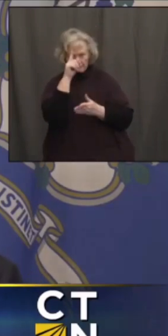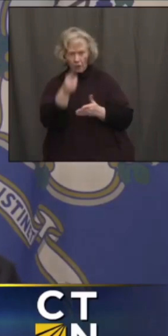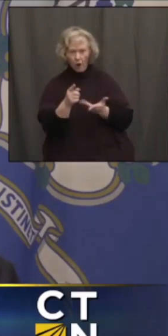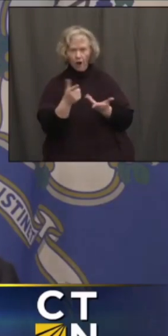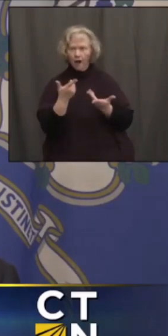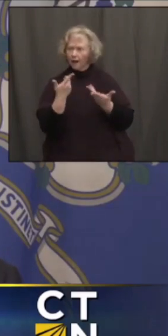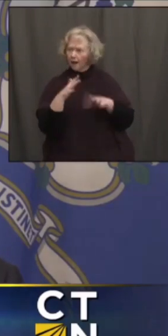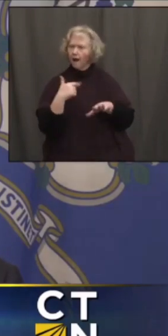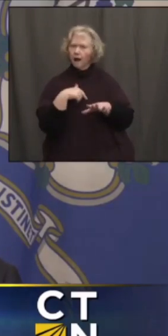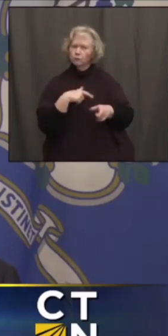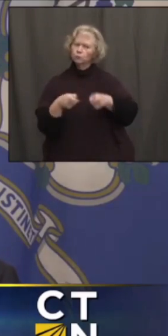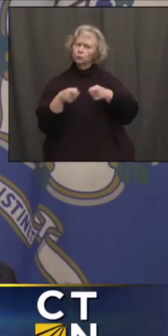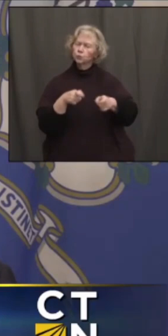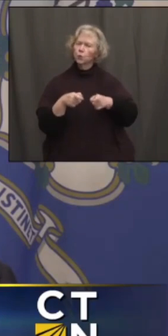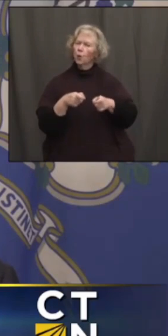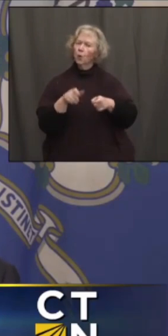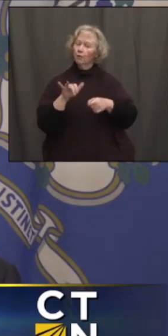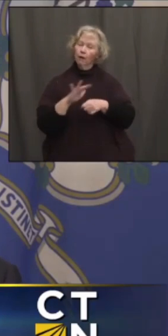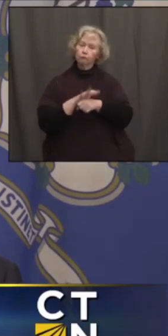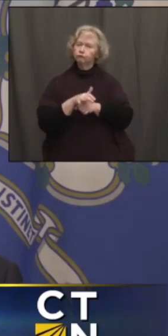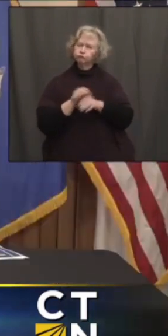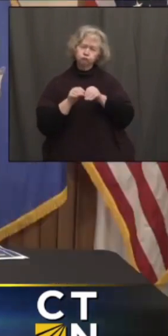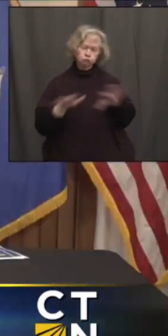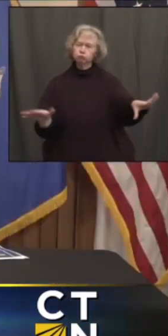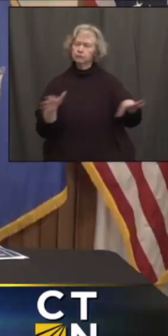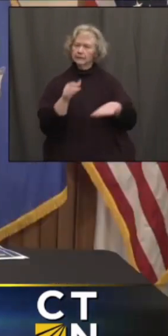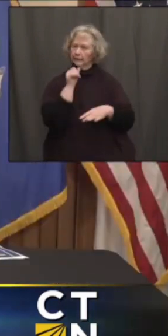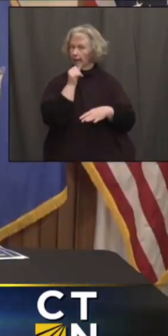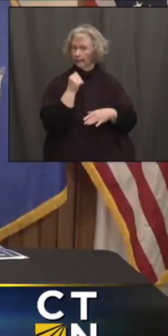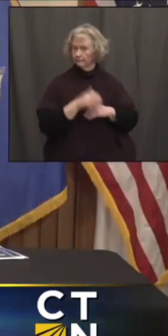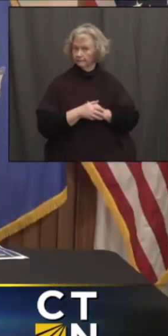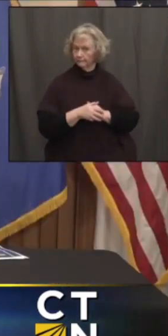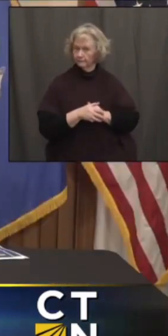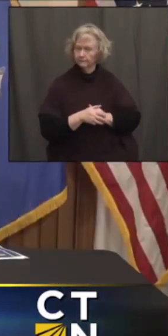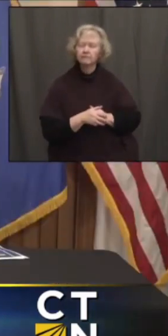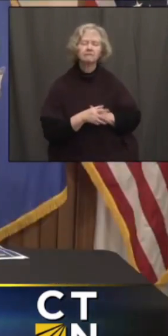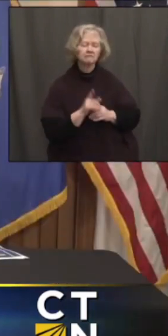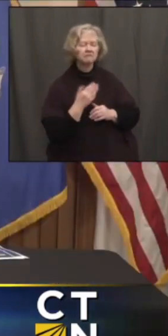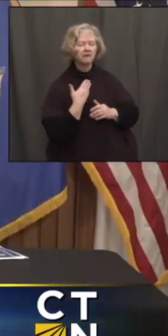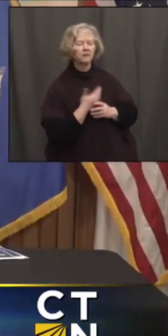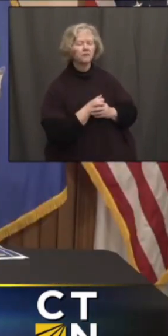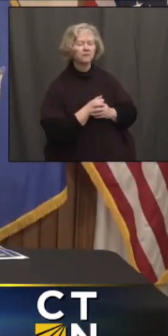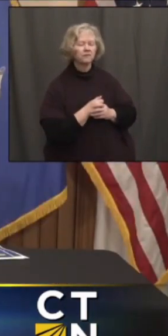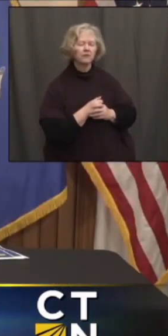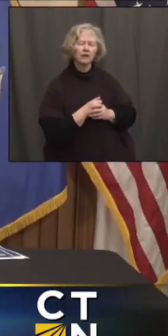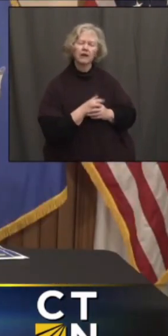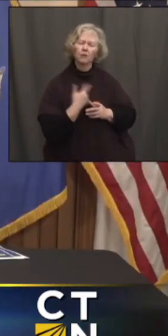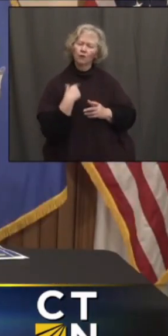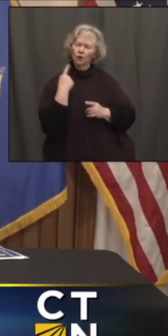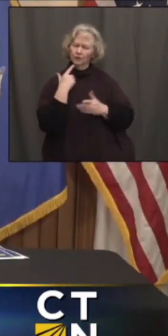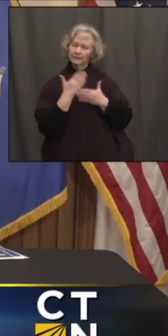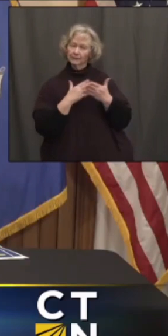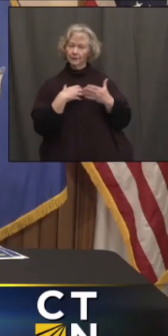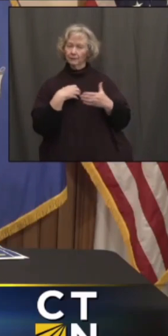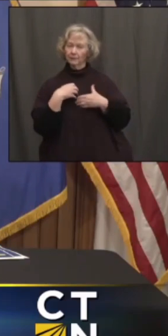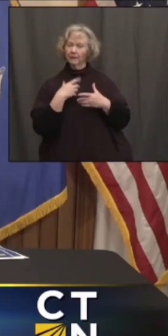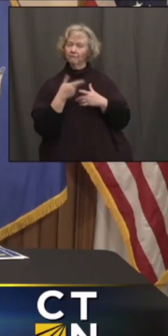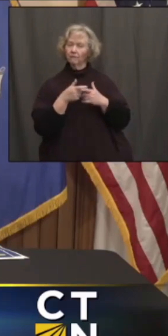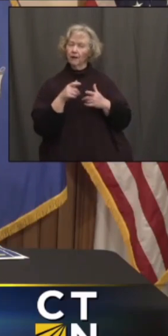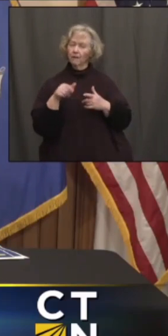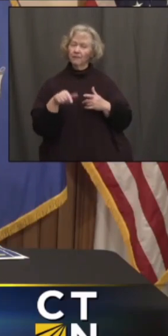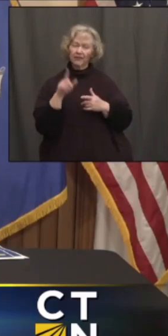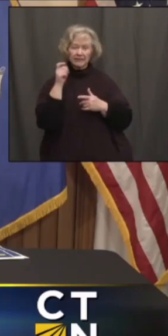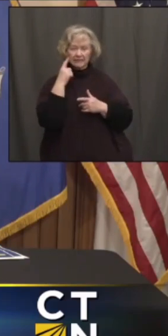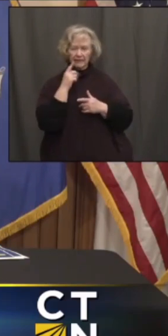get some control over the spread of this virus. Thanks. And then we're also hearing some complaints from state reps about